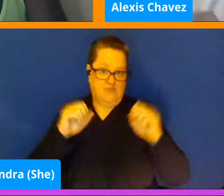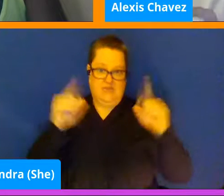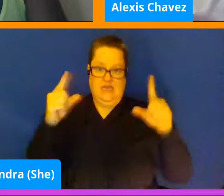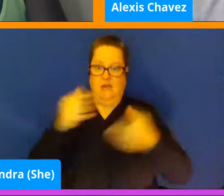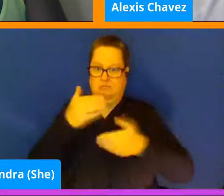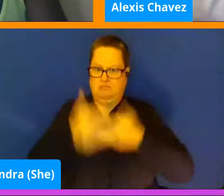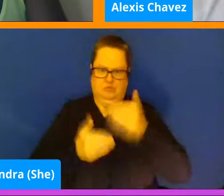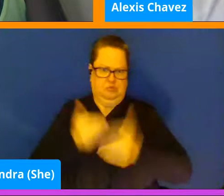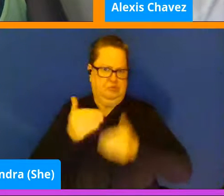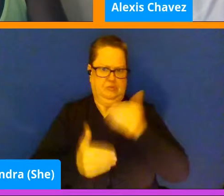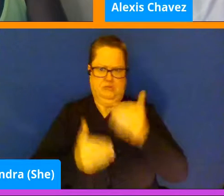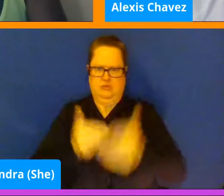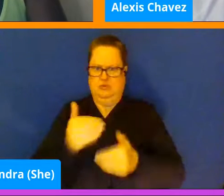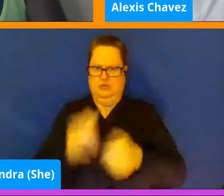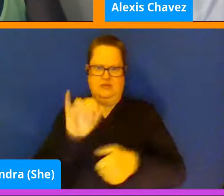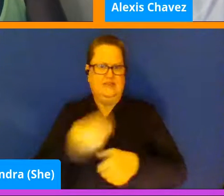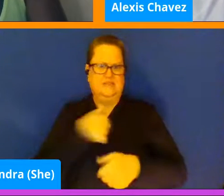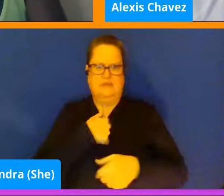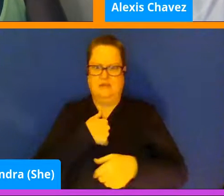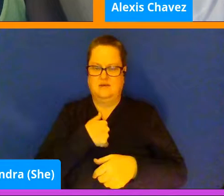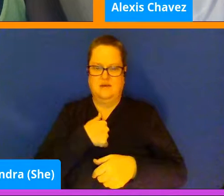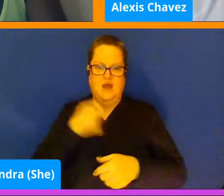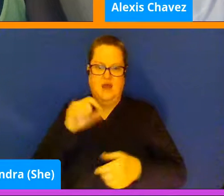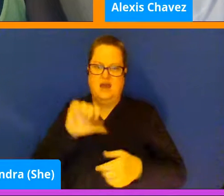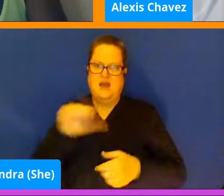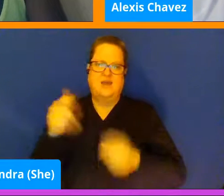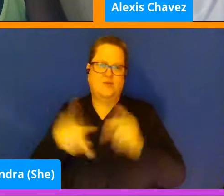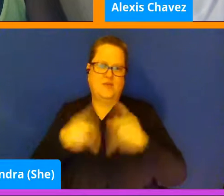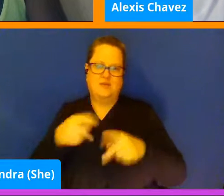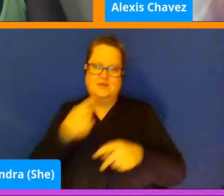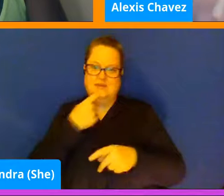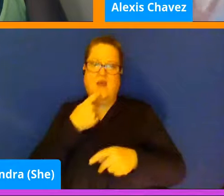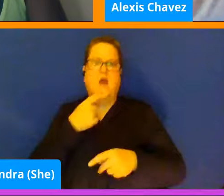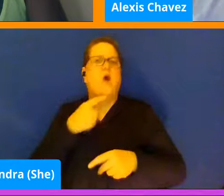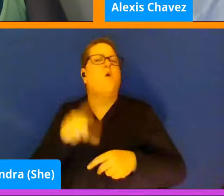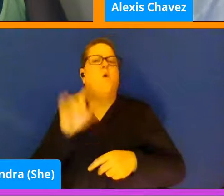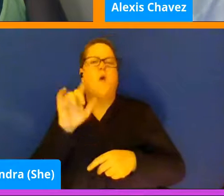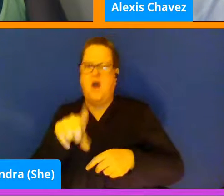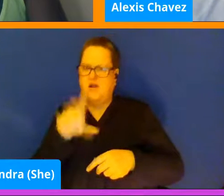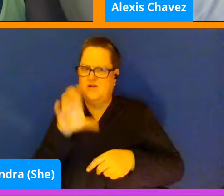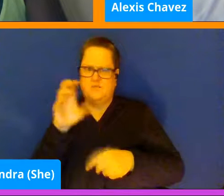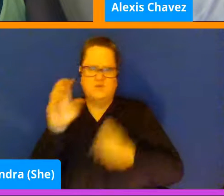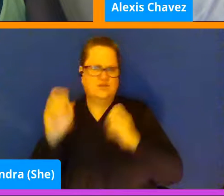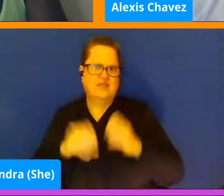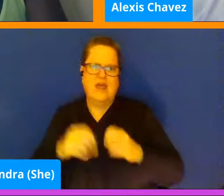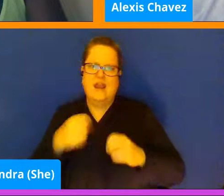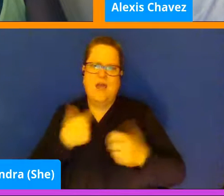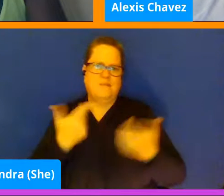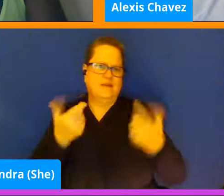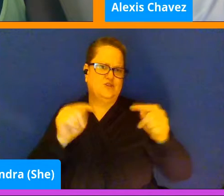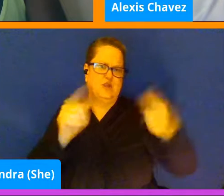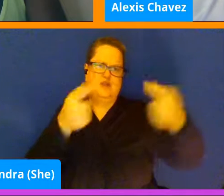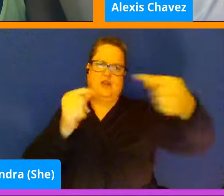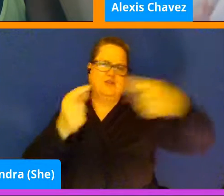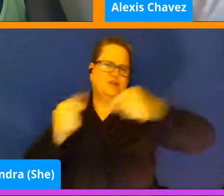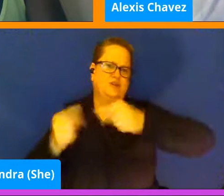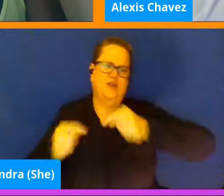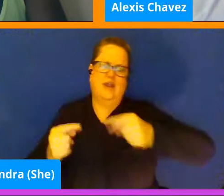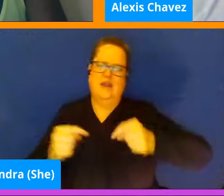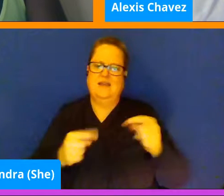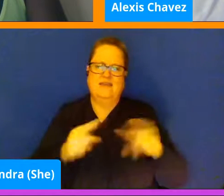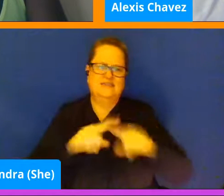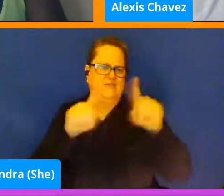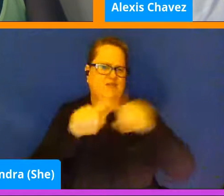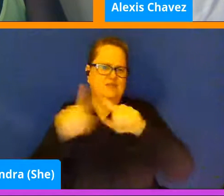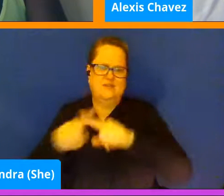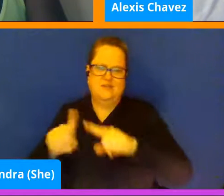this minute, I'm going to do that. And other people are saying, 100%, I'm going to do 10 million different things every day, and I'll never come